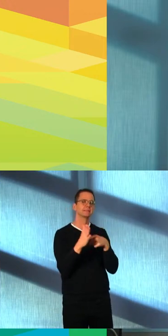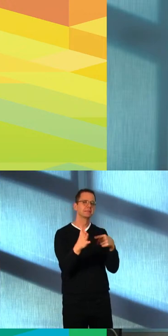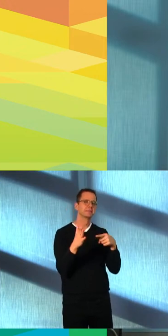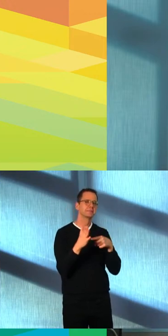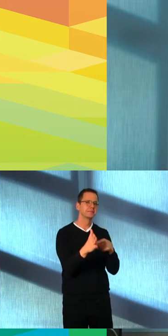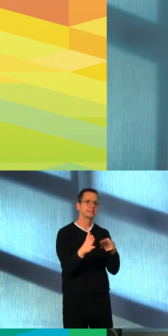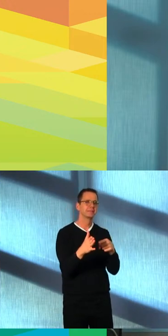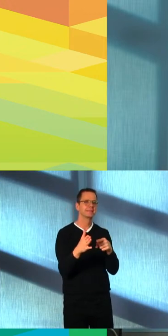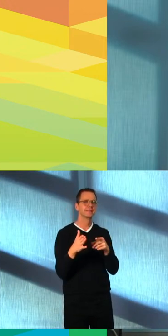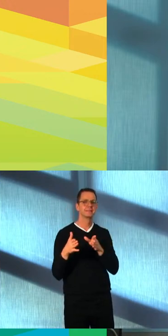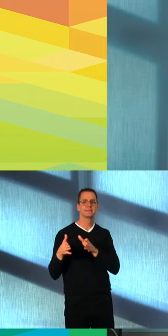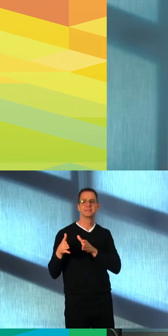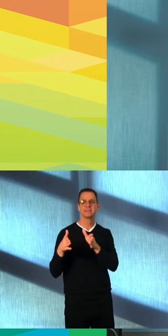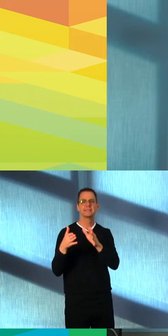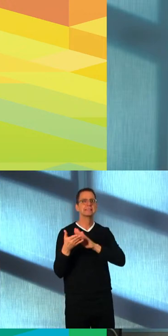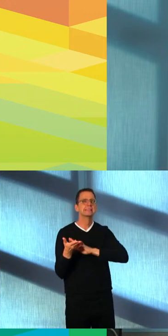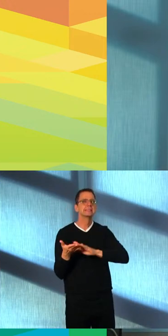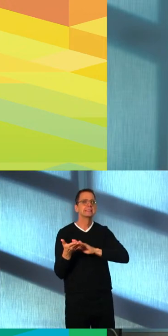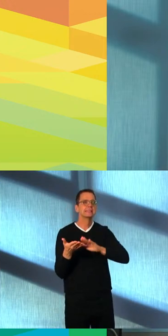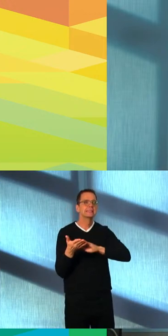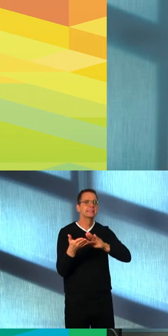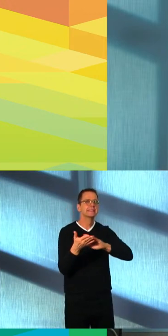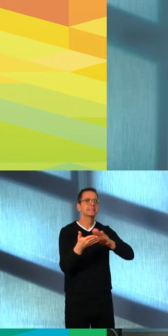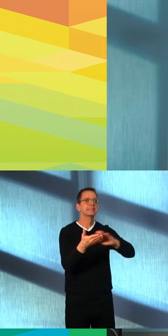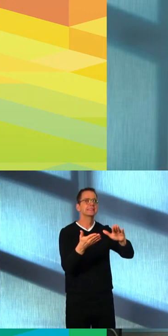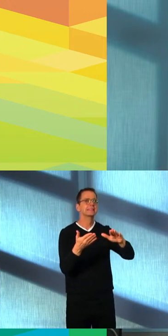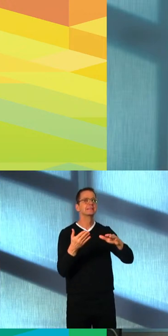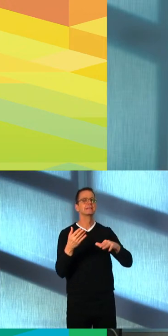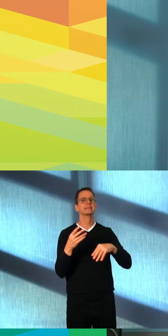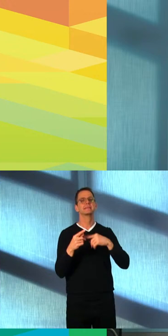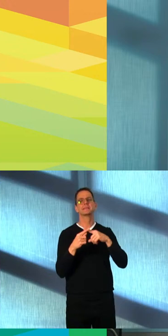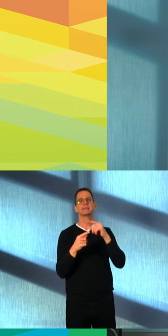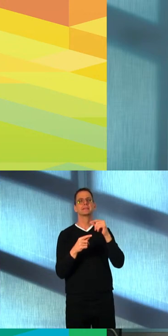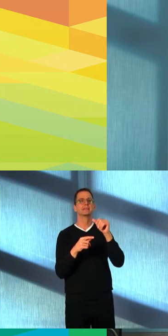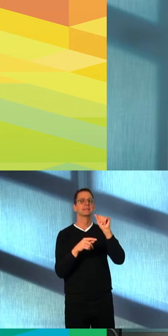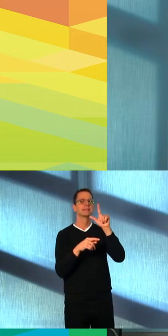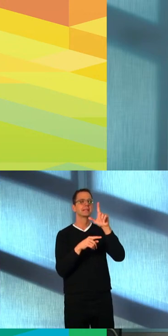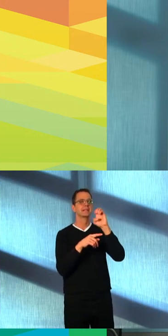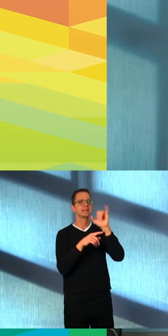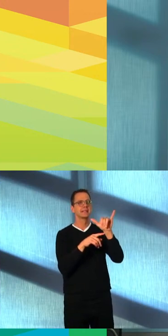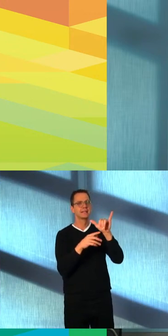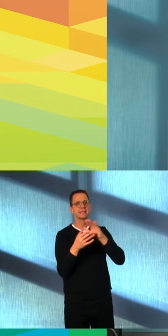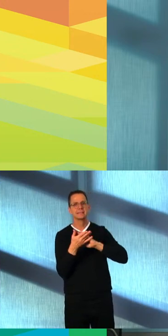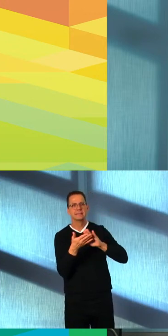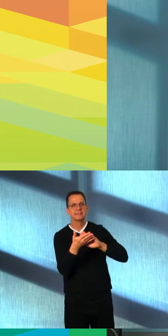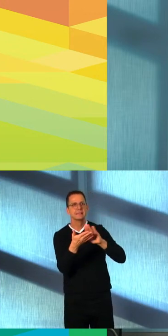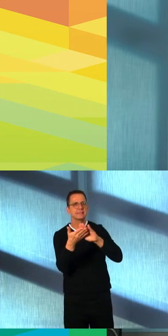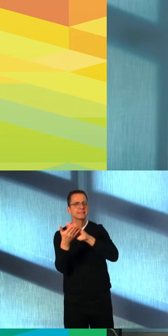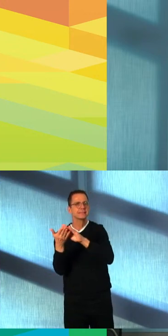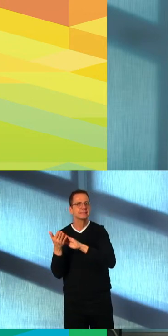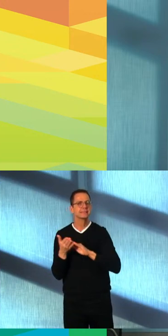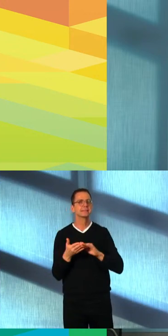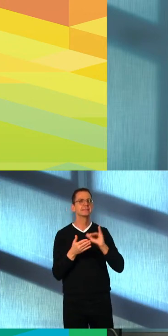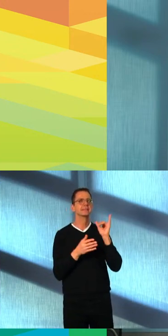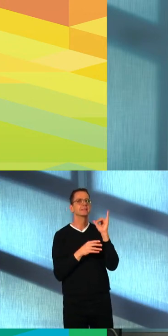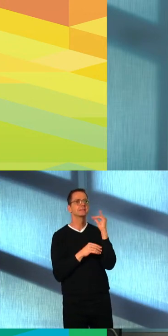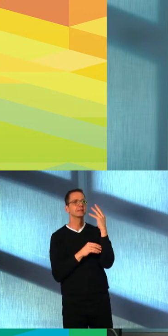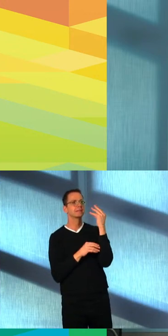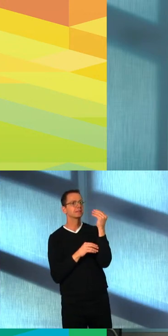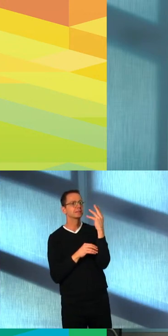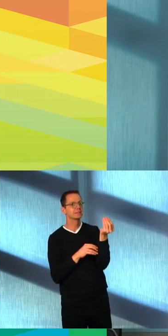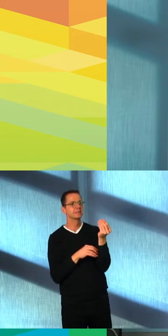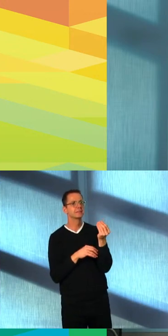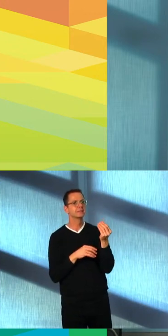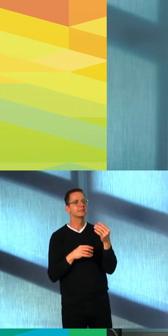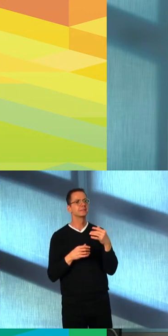large part of the restoration of our mental health, our physical well-being, and perhaps some version of pre-COVID life.